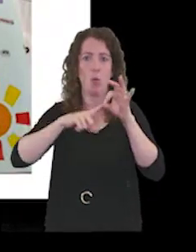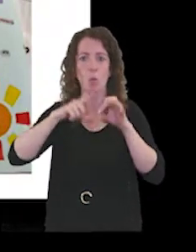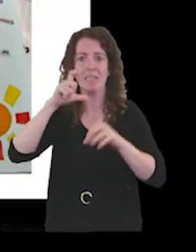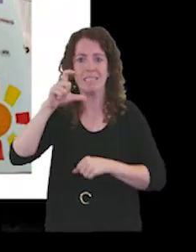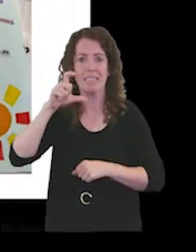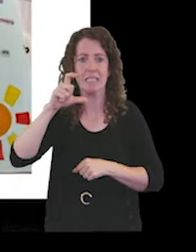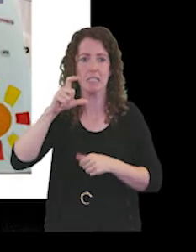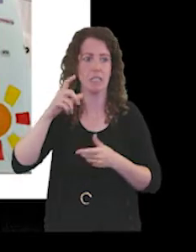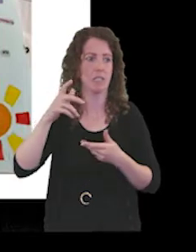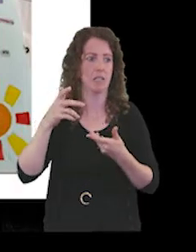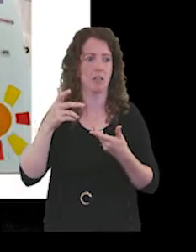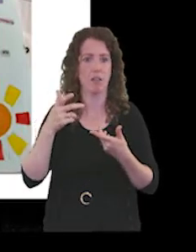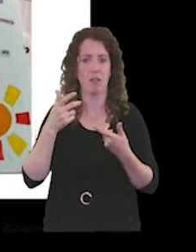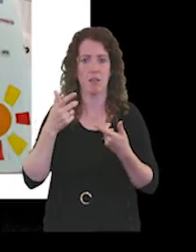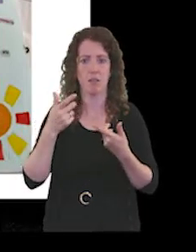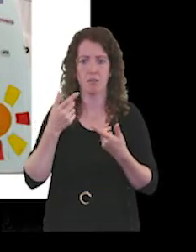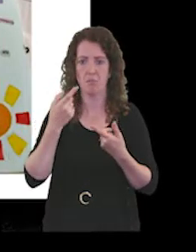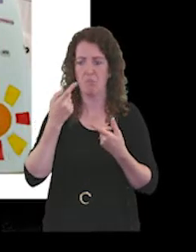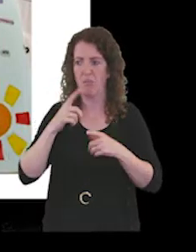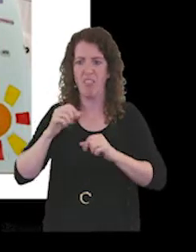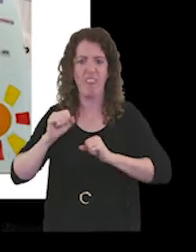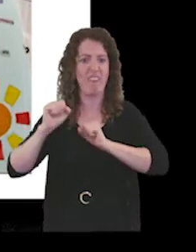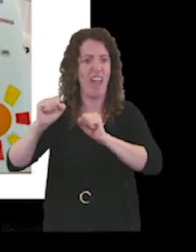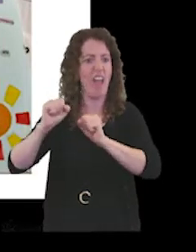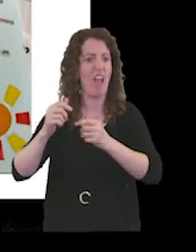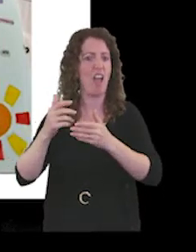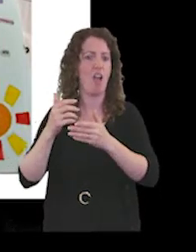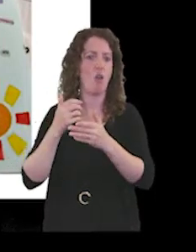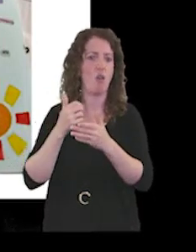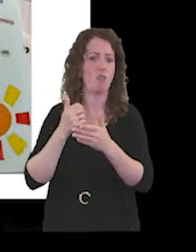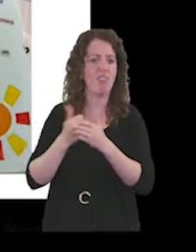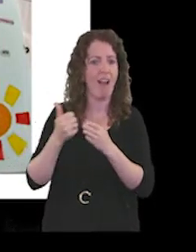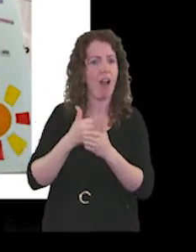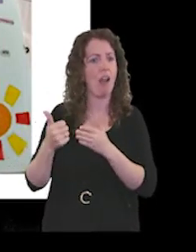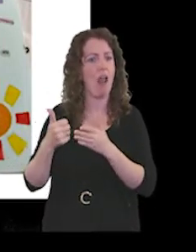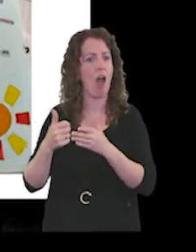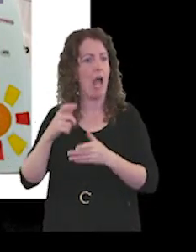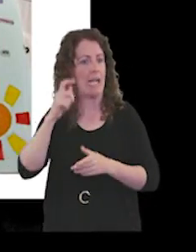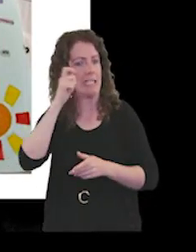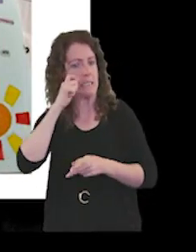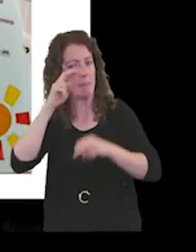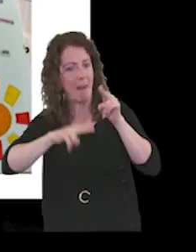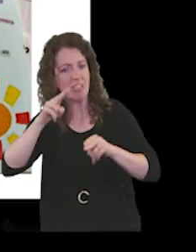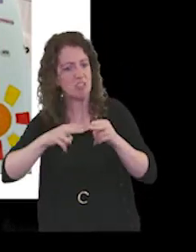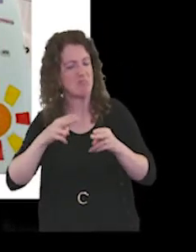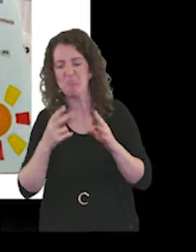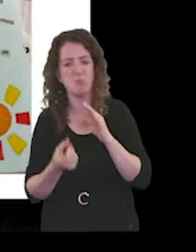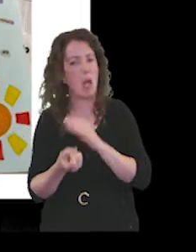not been able to do their usual inspections.